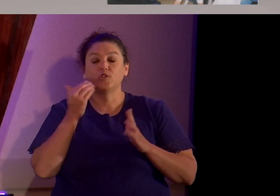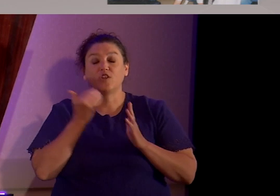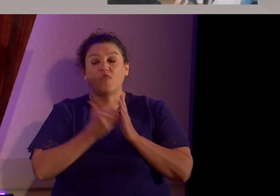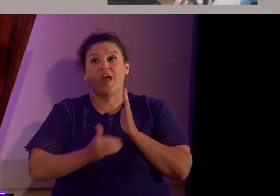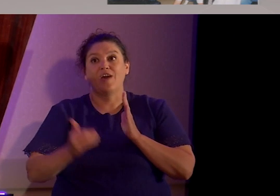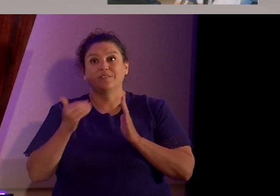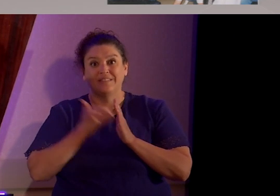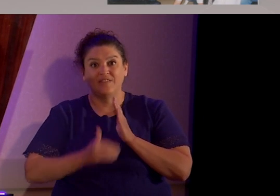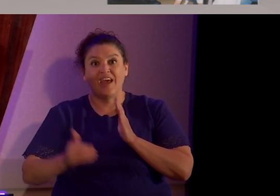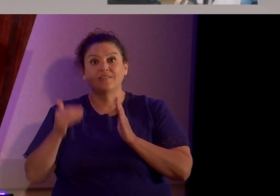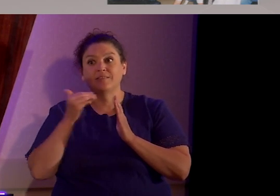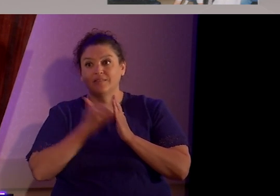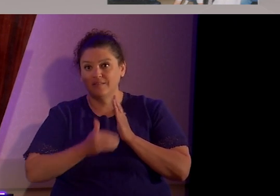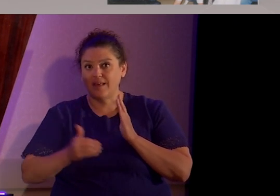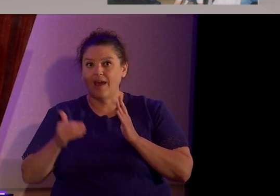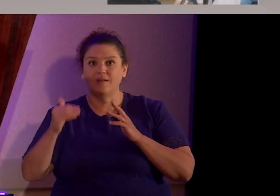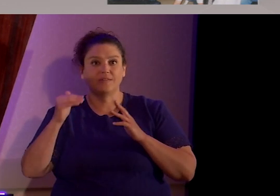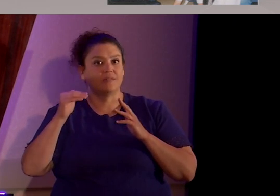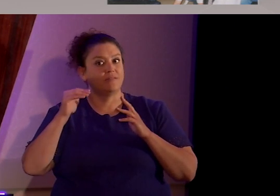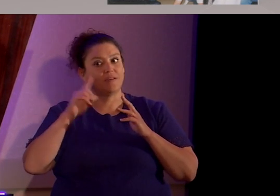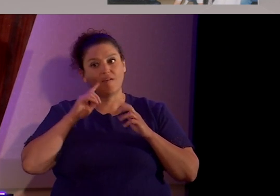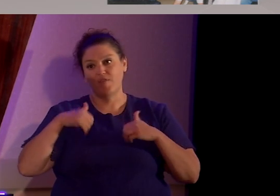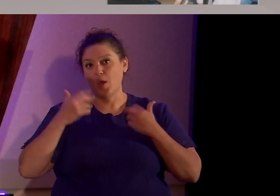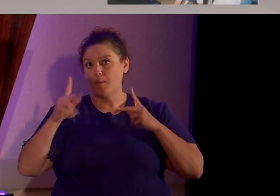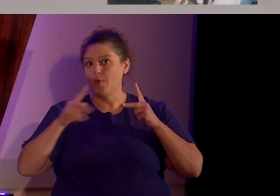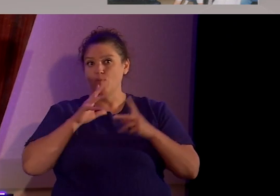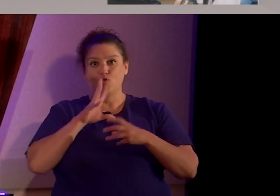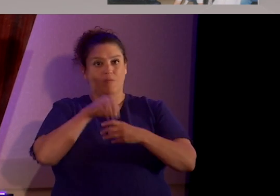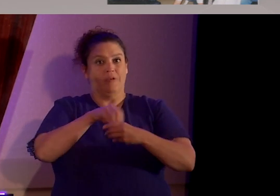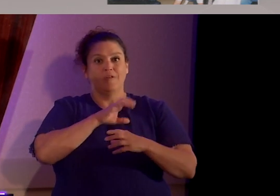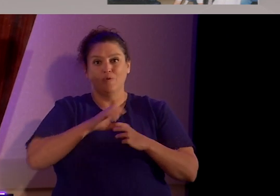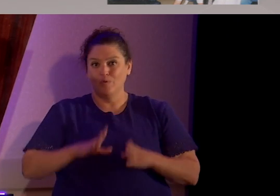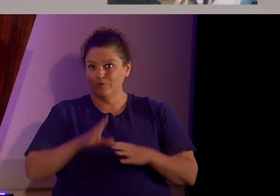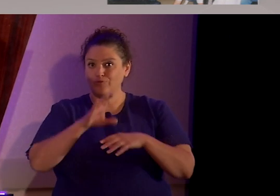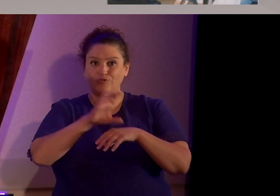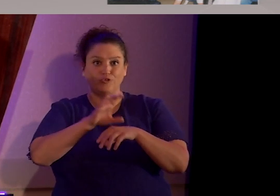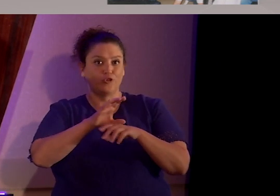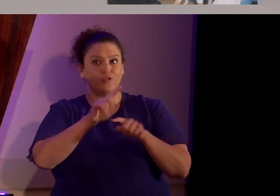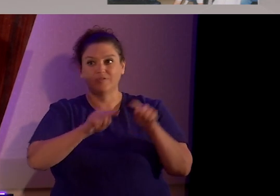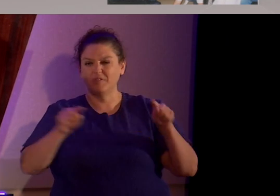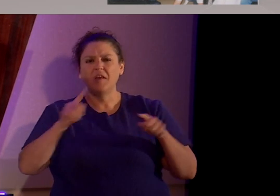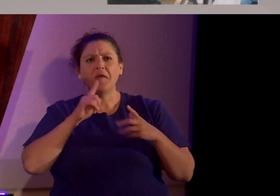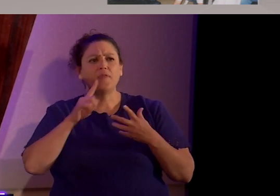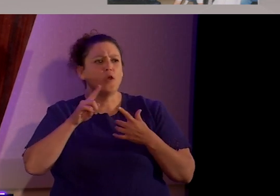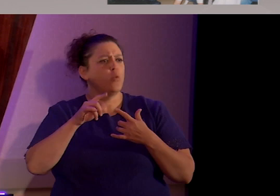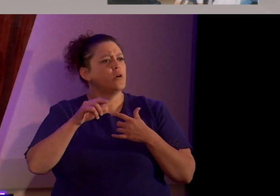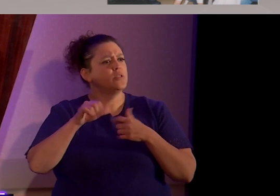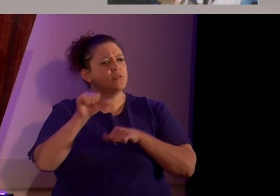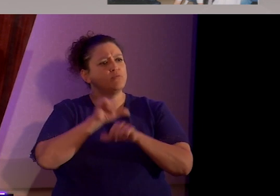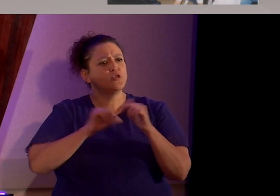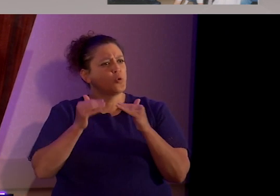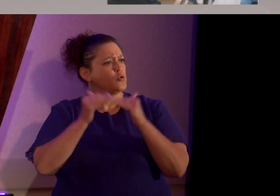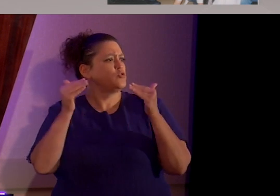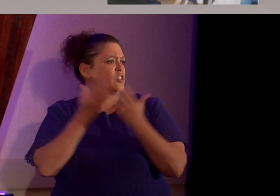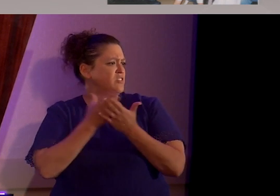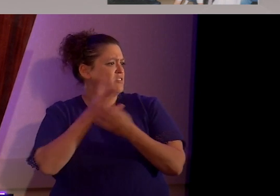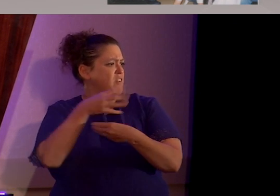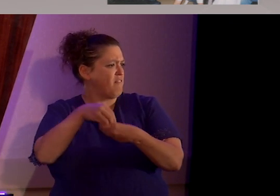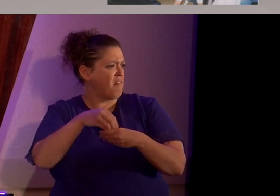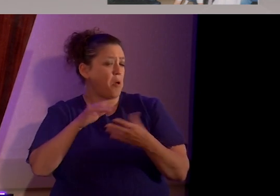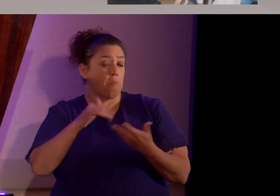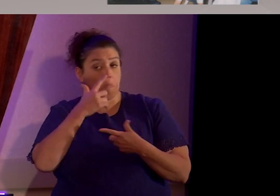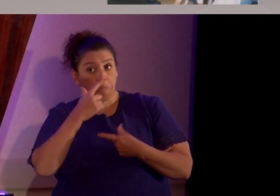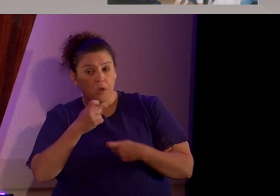thousands of evangelical young people, and there was some social justice stuff, which was fairly interesting, but